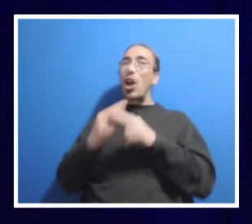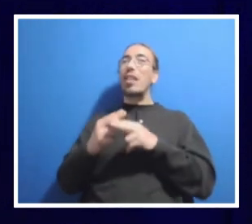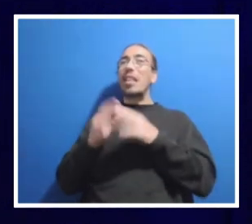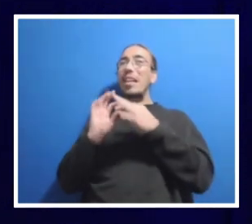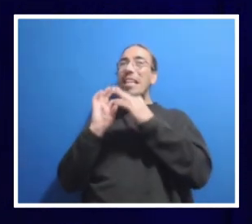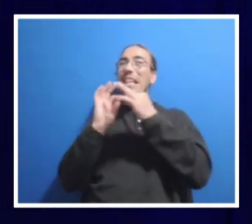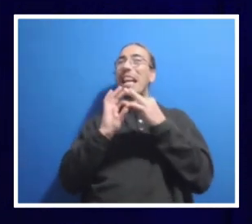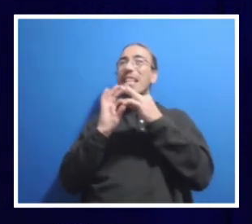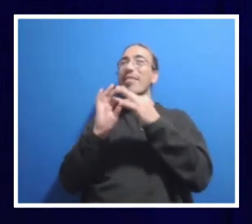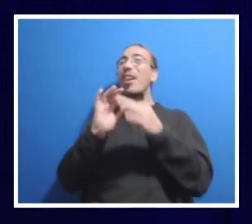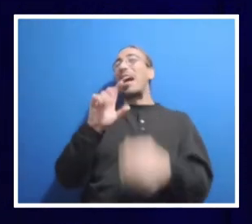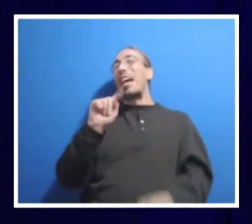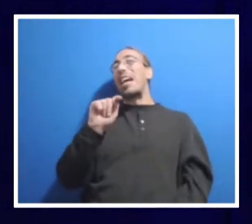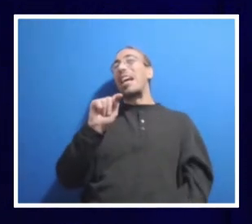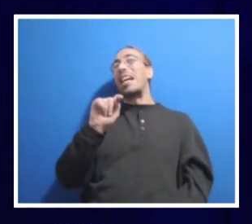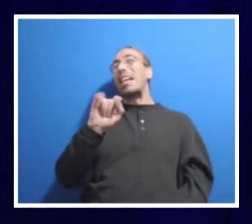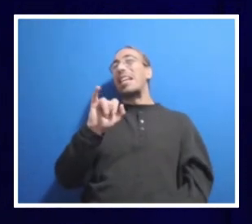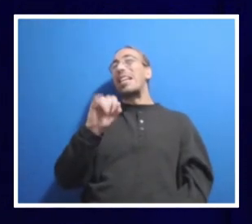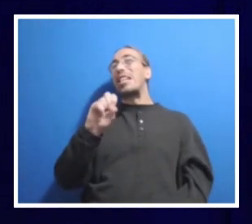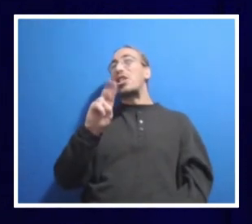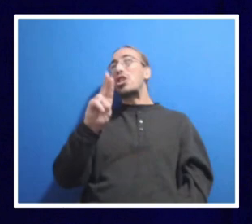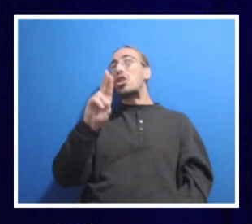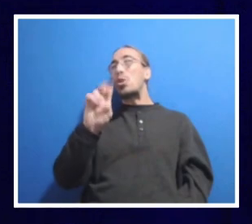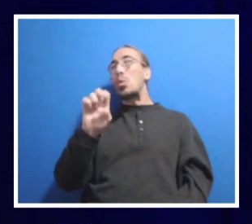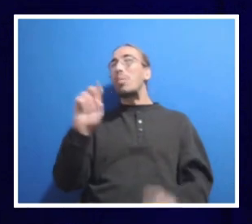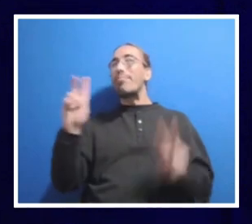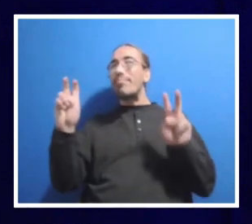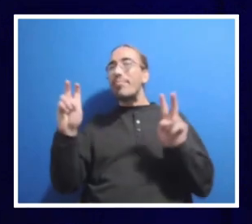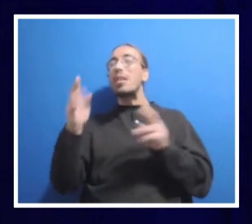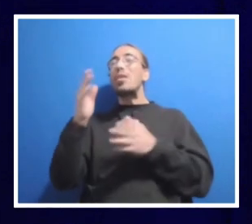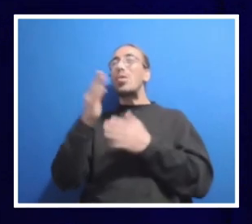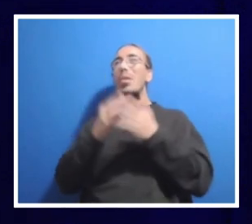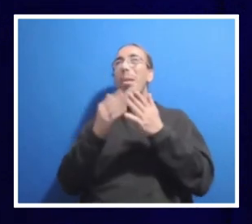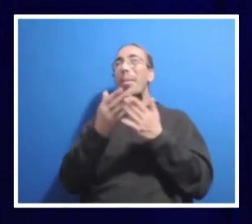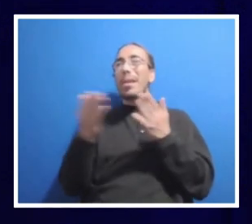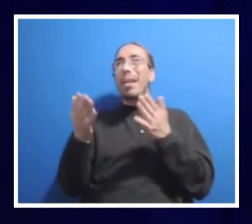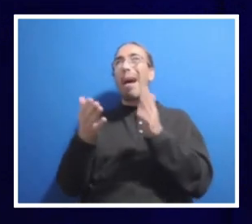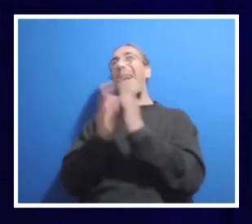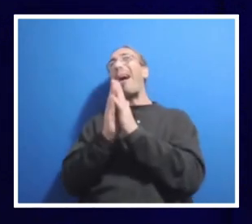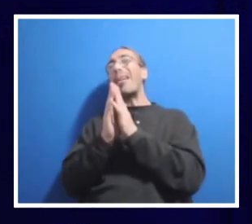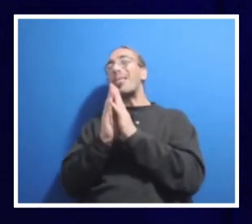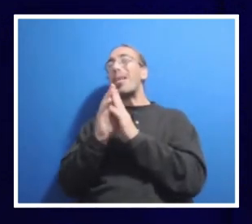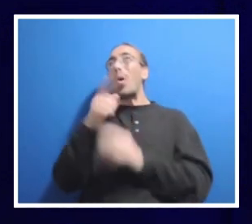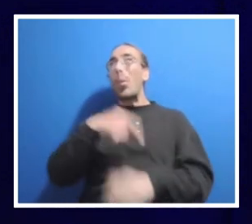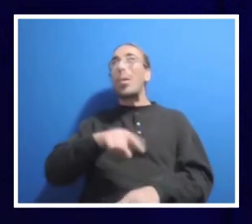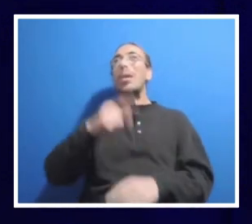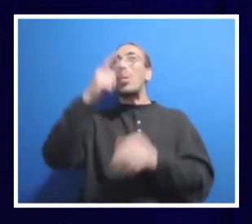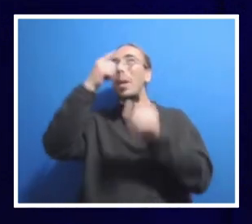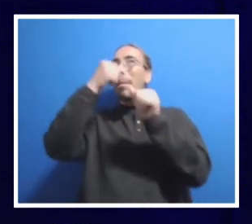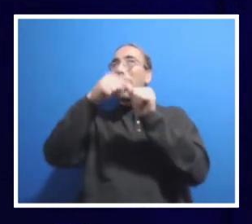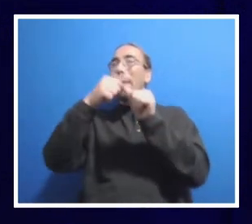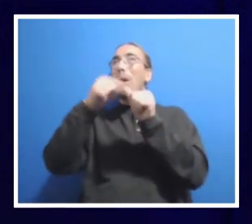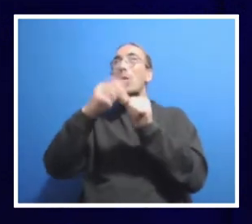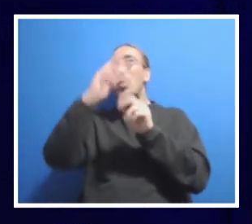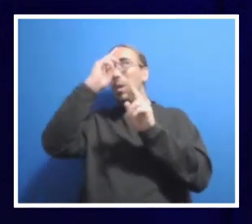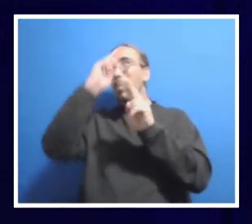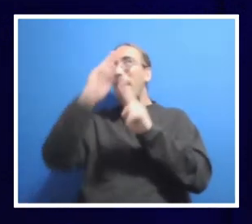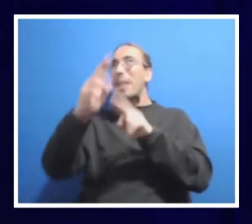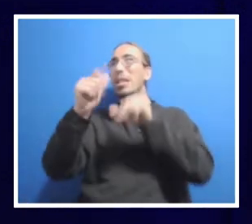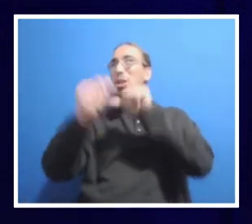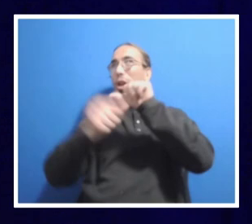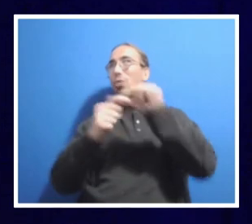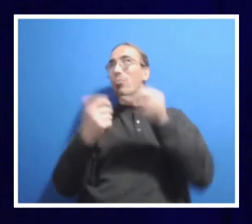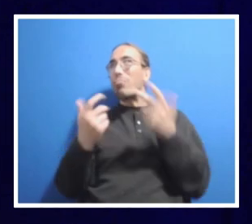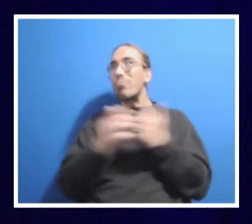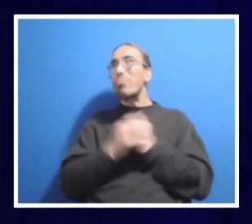institution together. So some of the things I would ask is that we be mindful and respectful of one another. Give each other